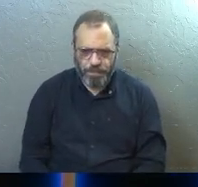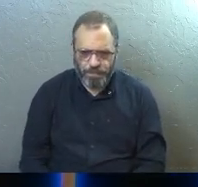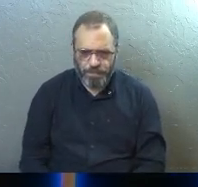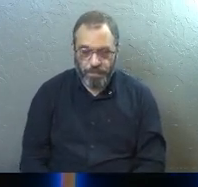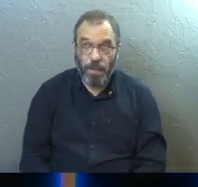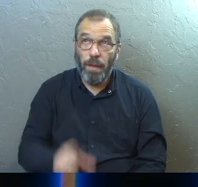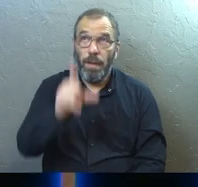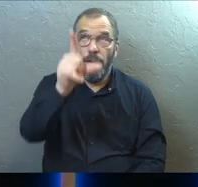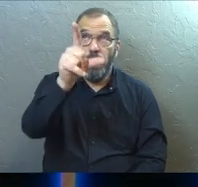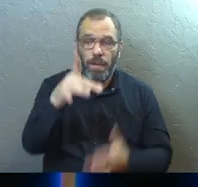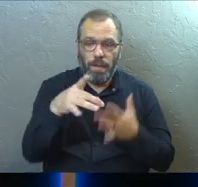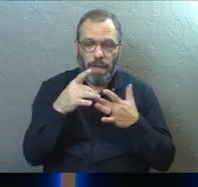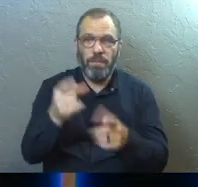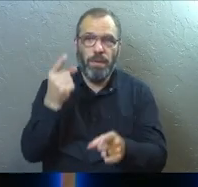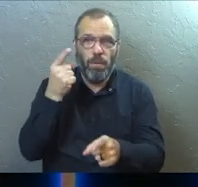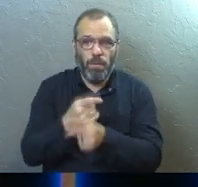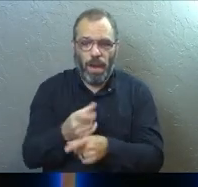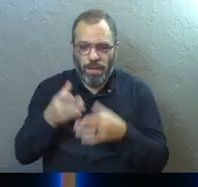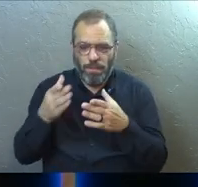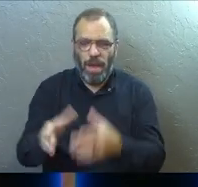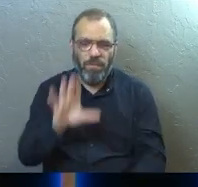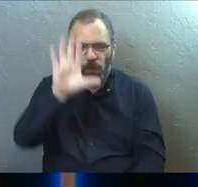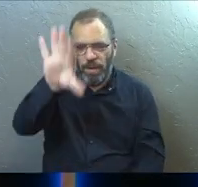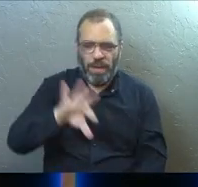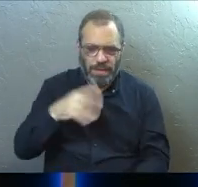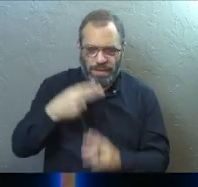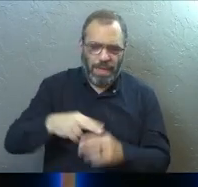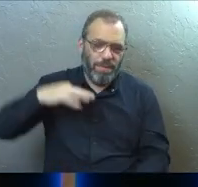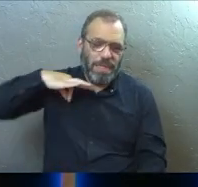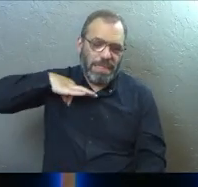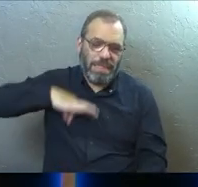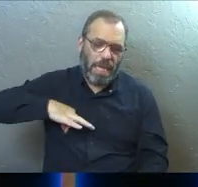He guides me on right paths for the sake of his name.